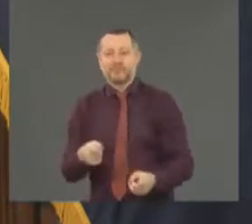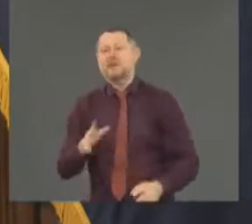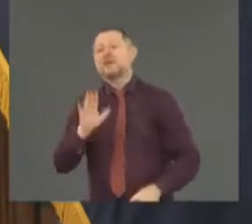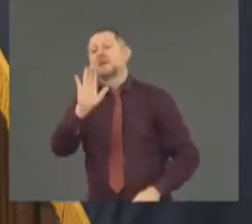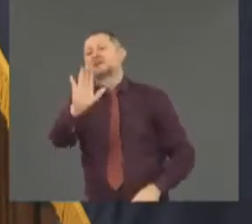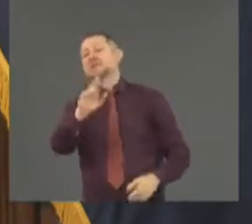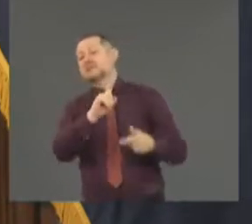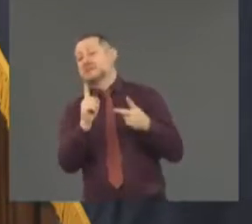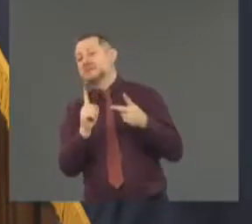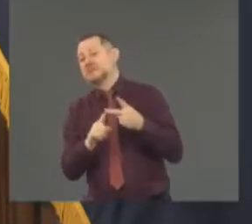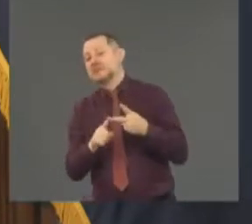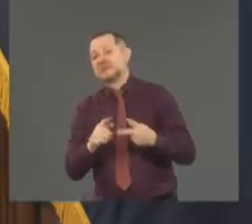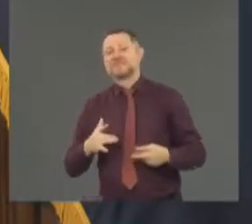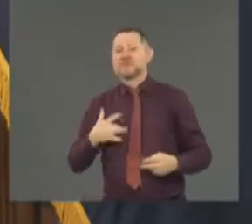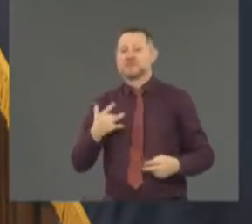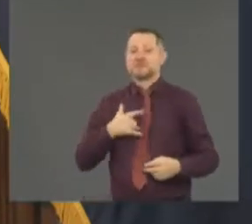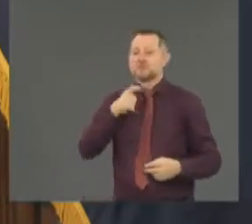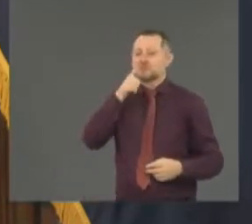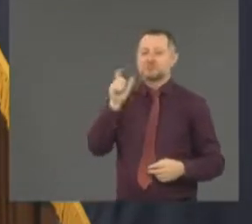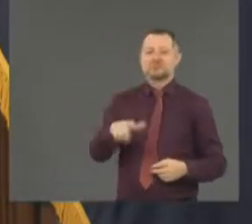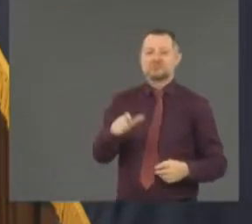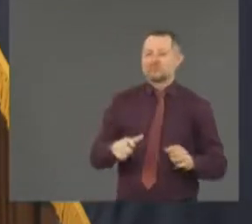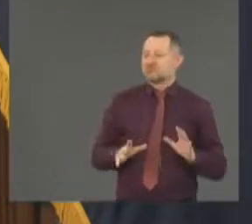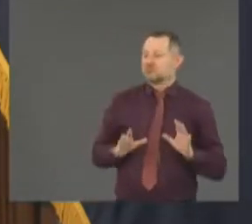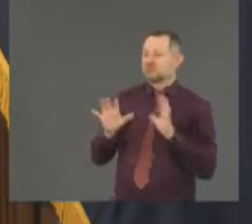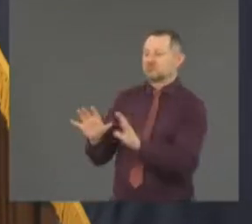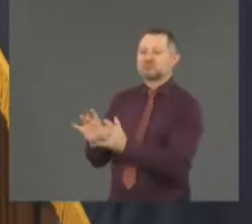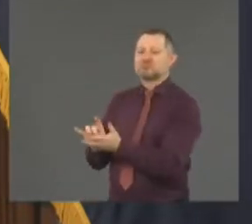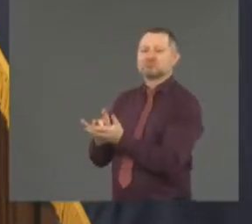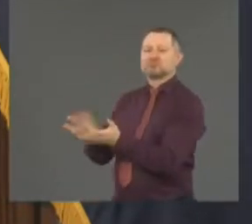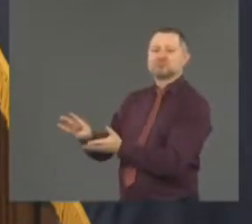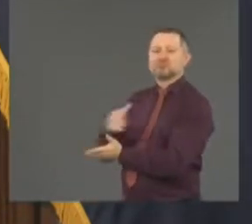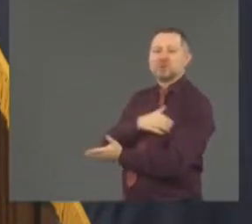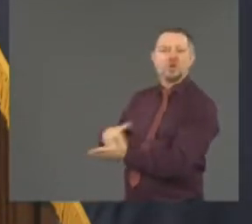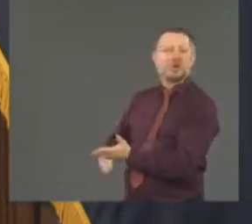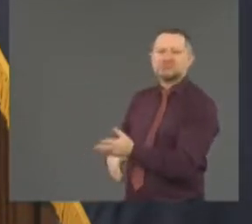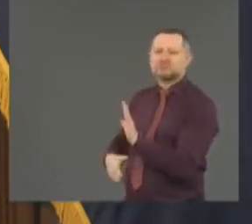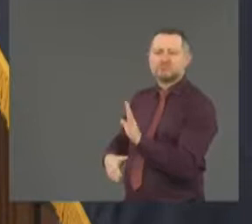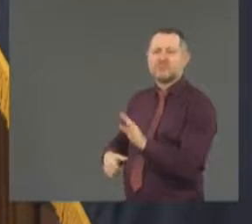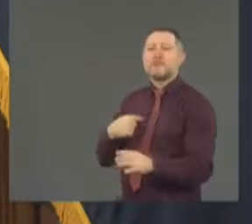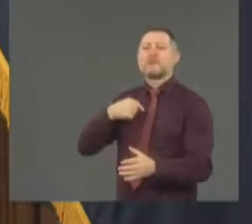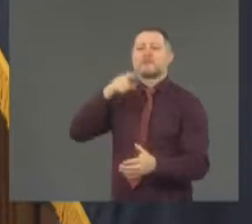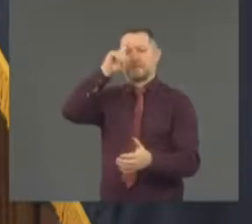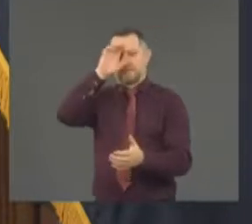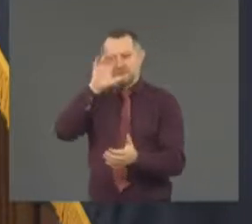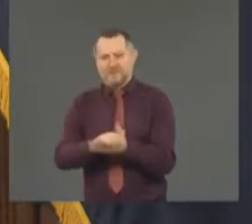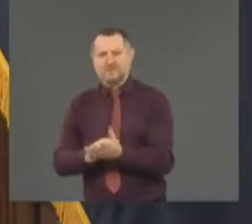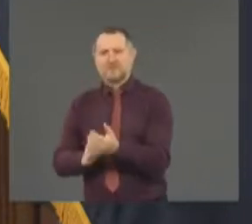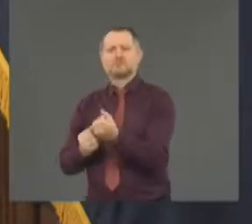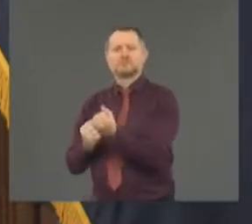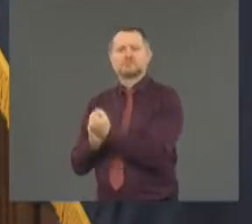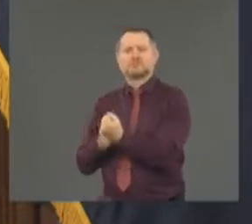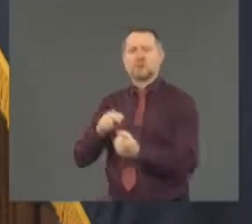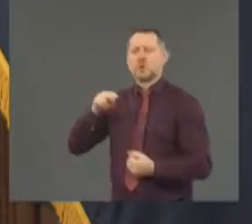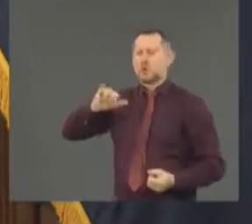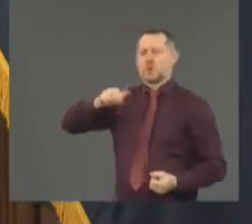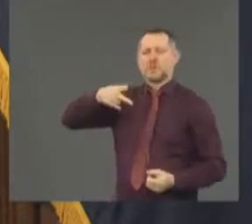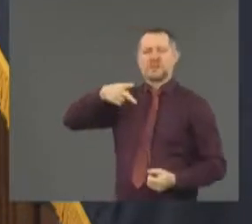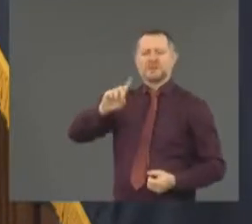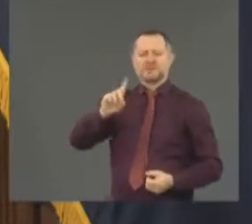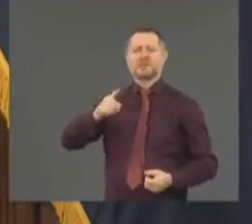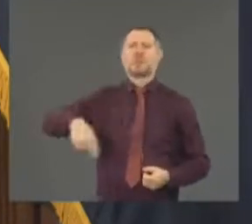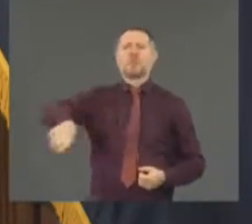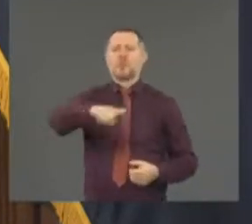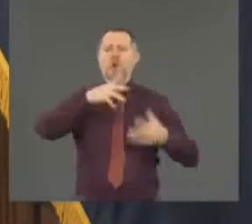because I believe the NYPD can do this because the NYPD has